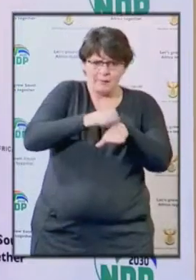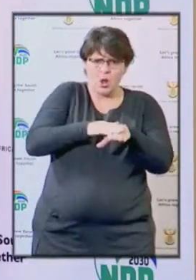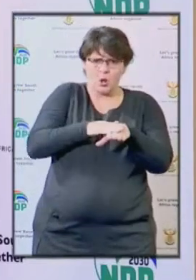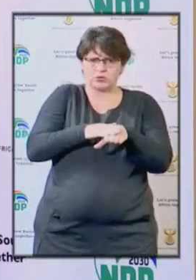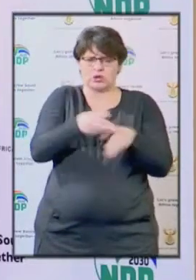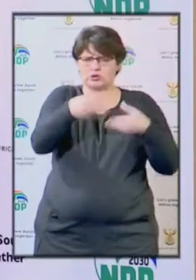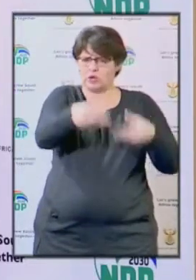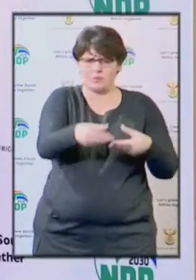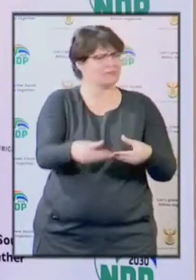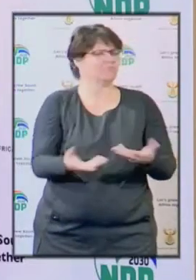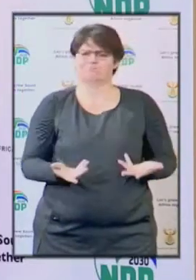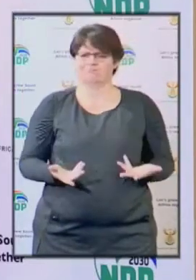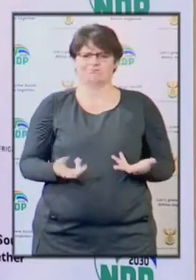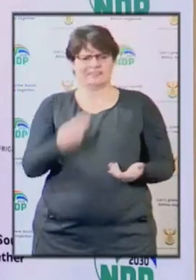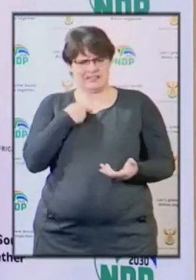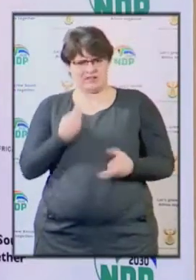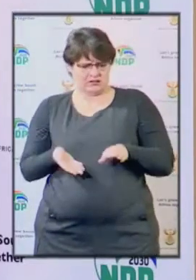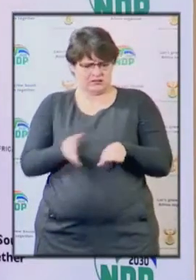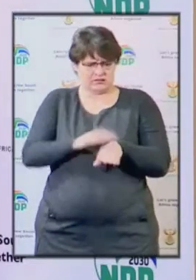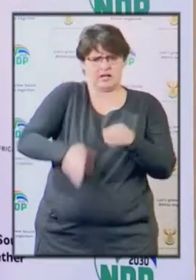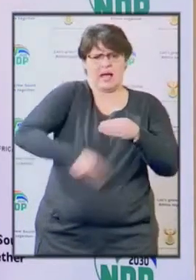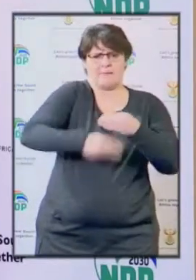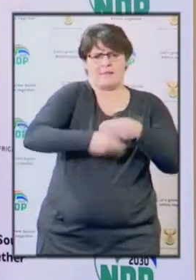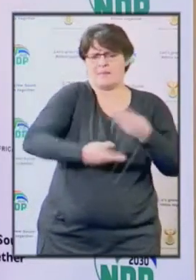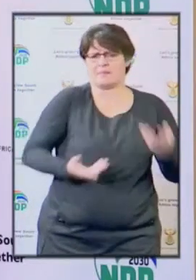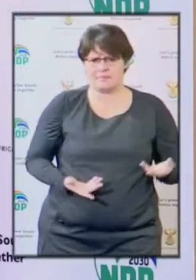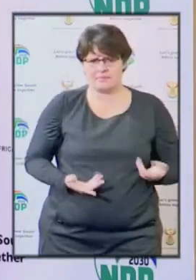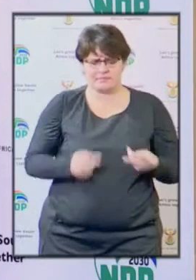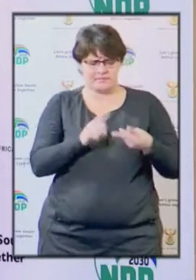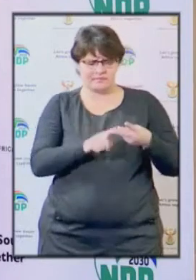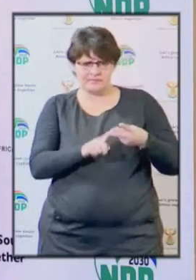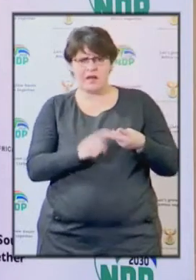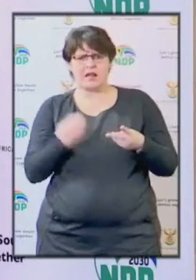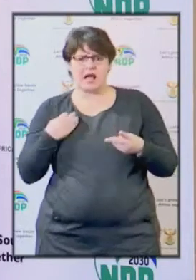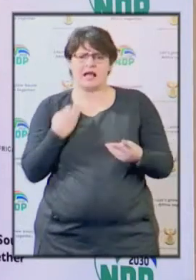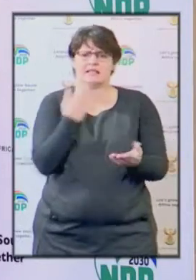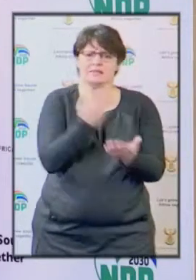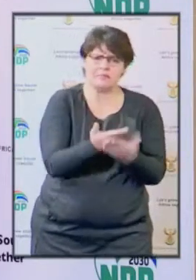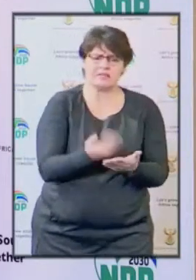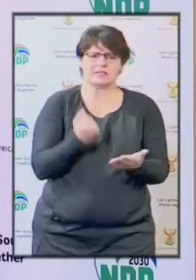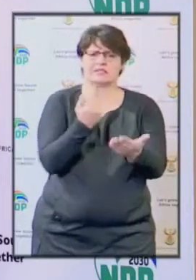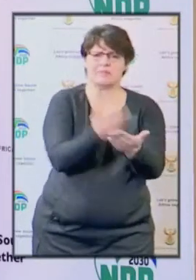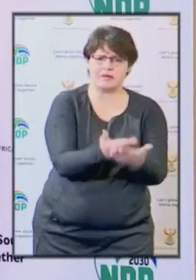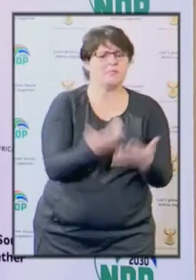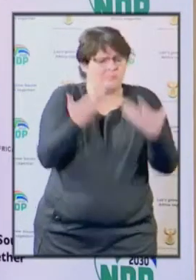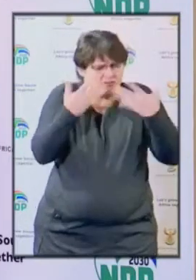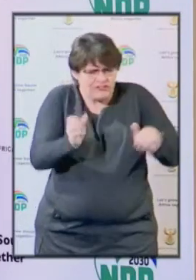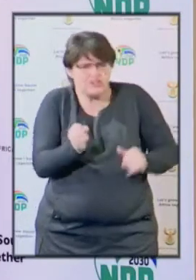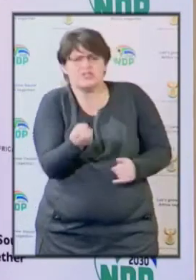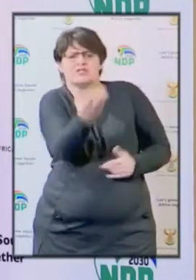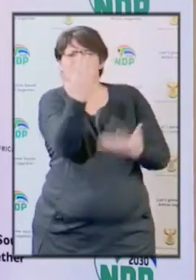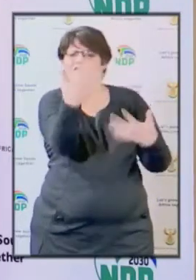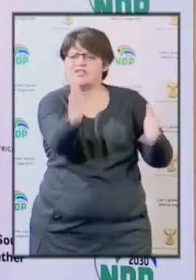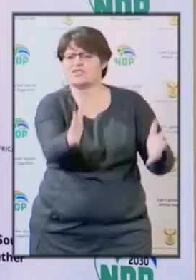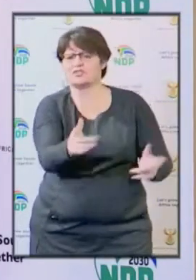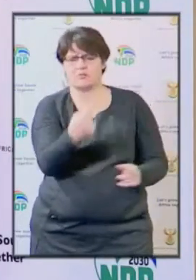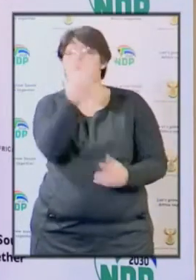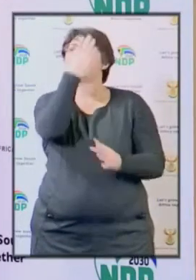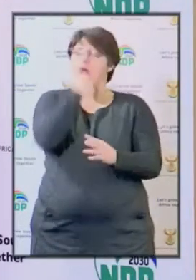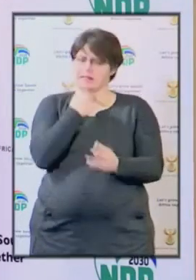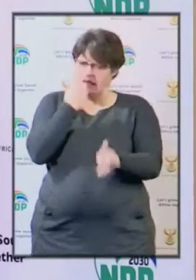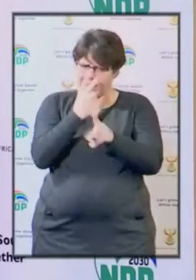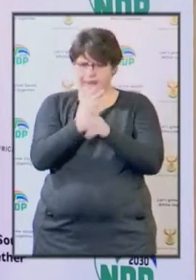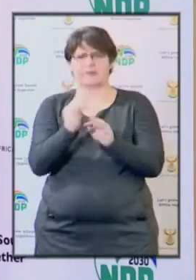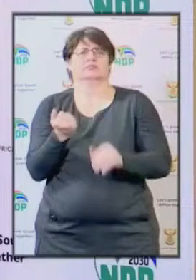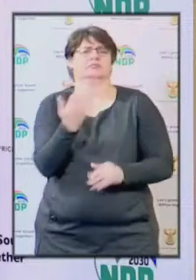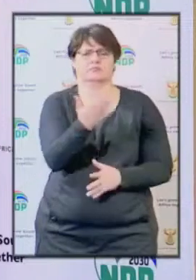documents onto the system. Some requested many times to submit documents that they had already submitted, and some were